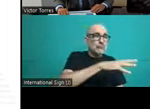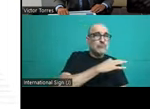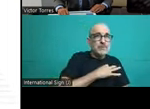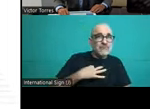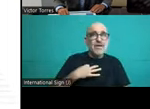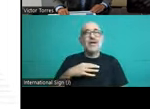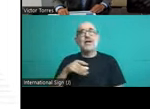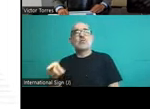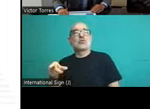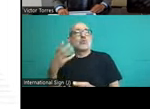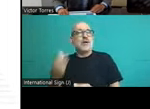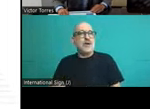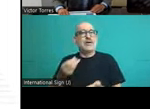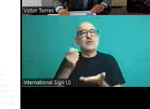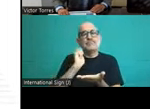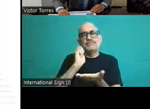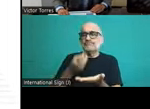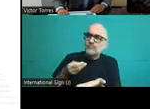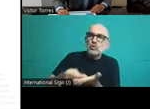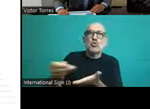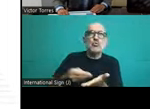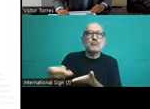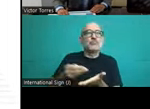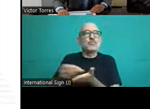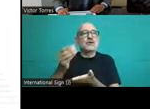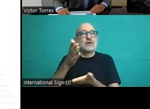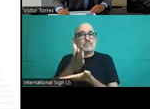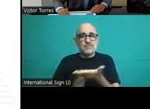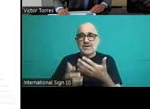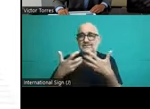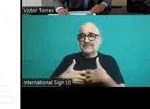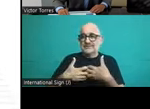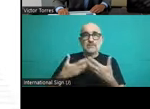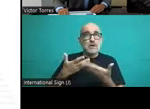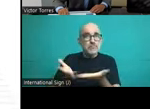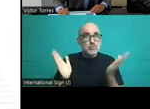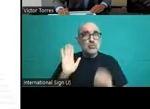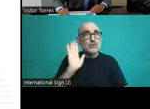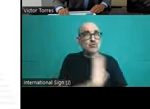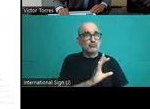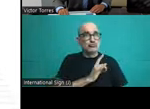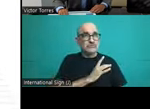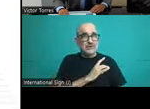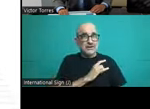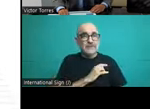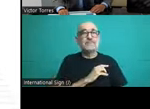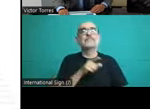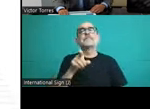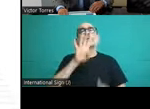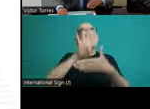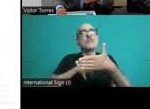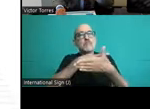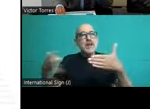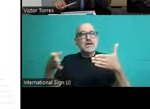through the public system. In Chile, the participation